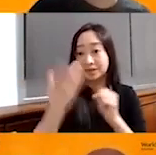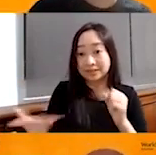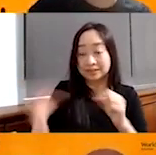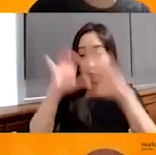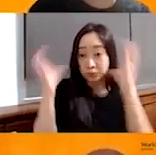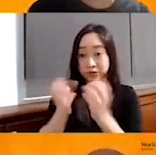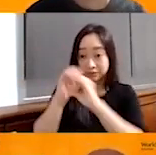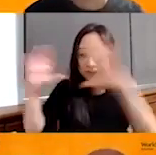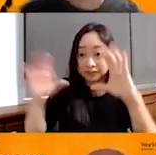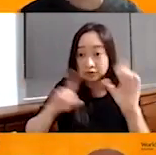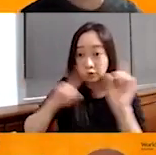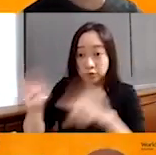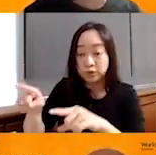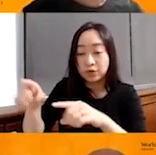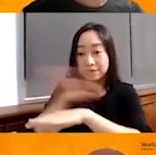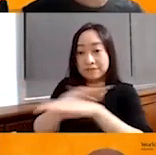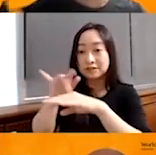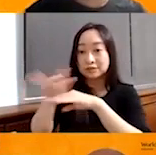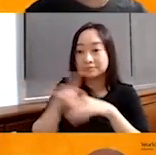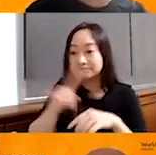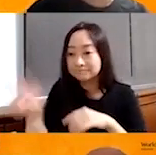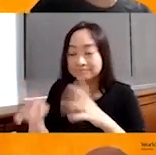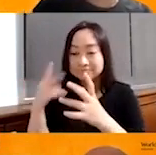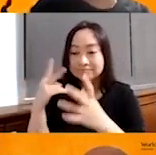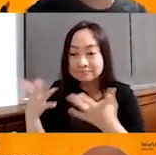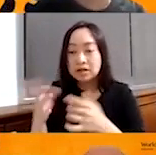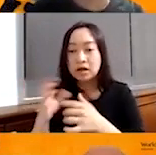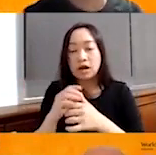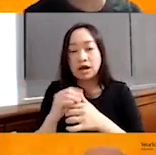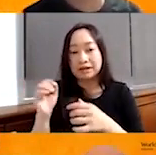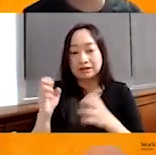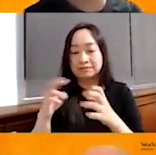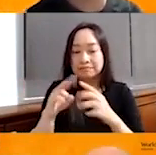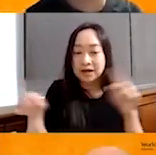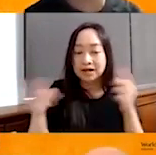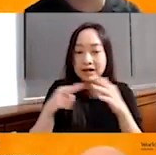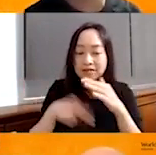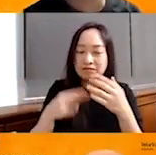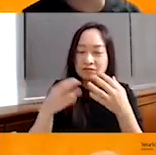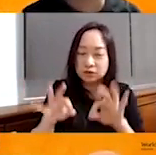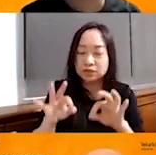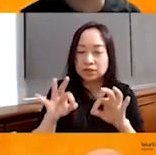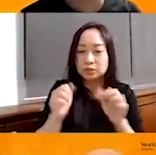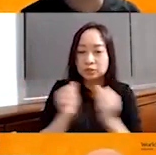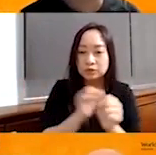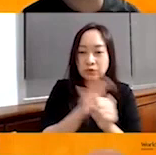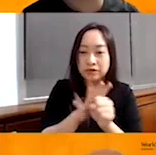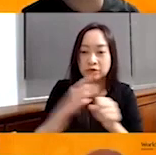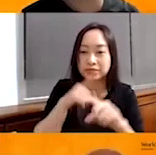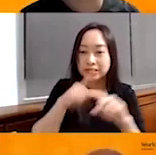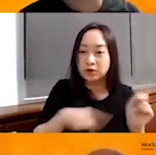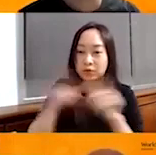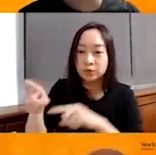makes a field trip, right? And unfortunately, with the current situation with COVID, we are not able to make a trip out to